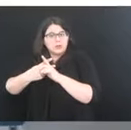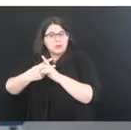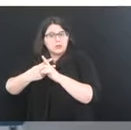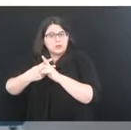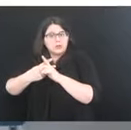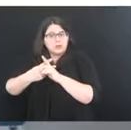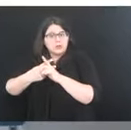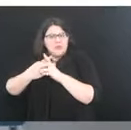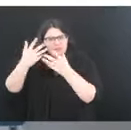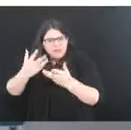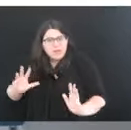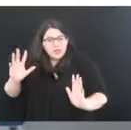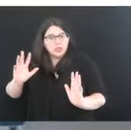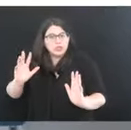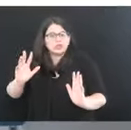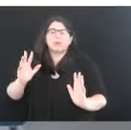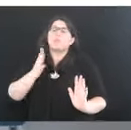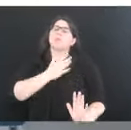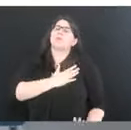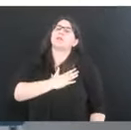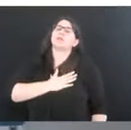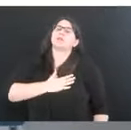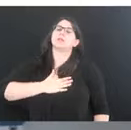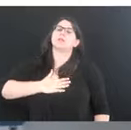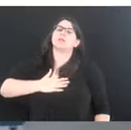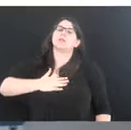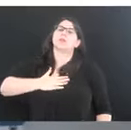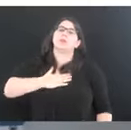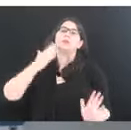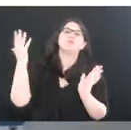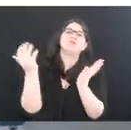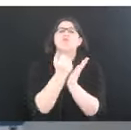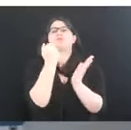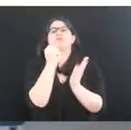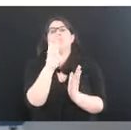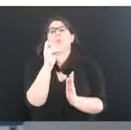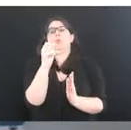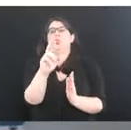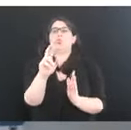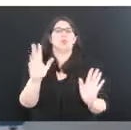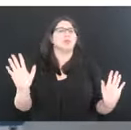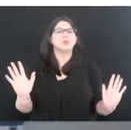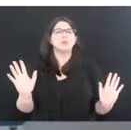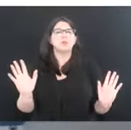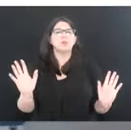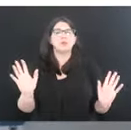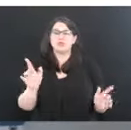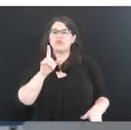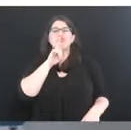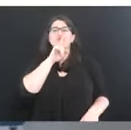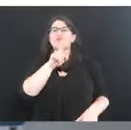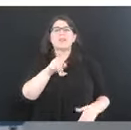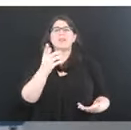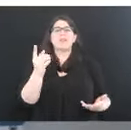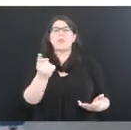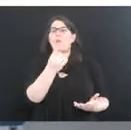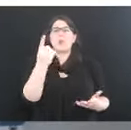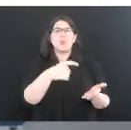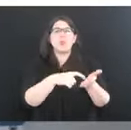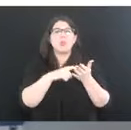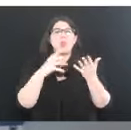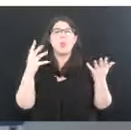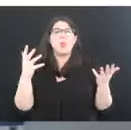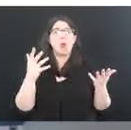to please go out and get your booster shot. It requires you just to be able to identify that you are